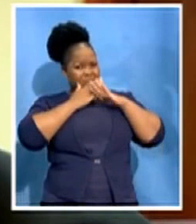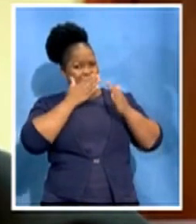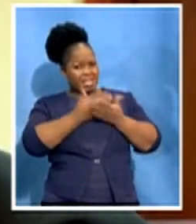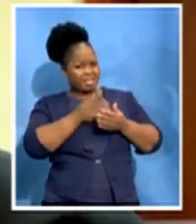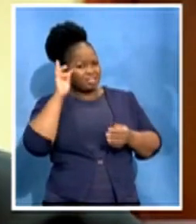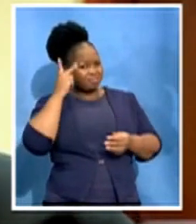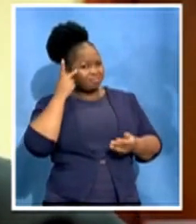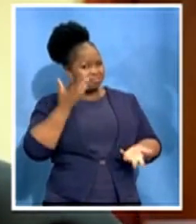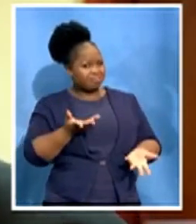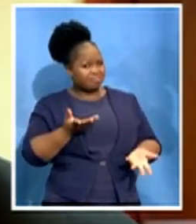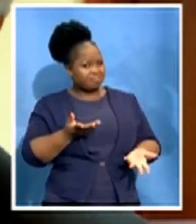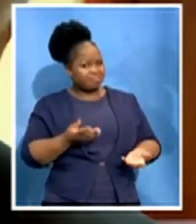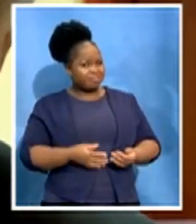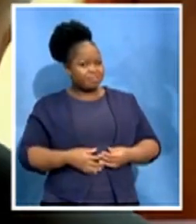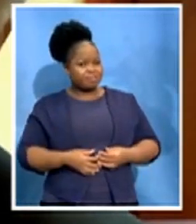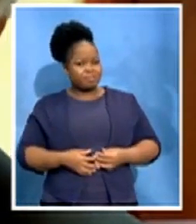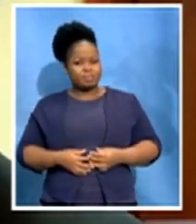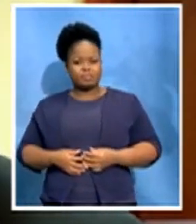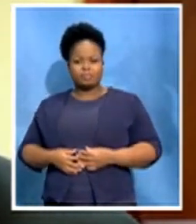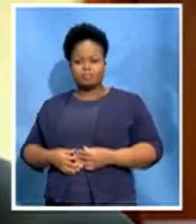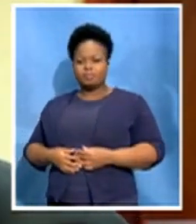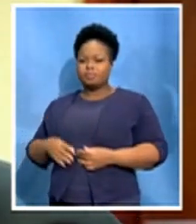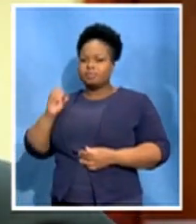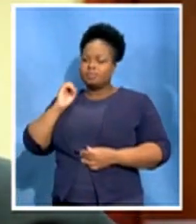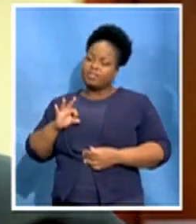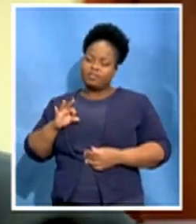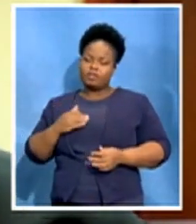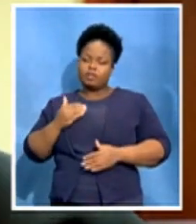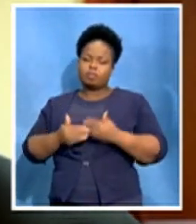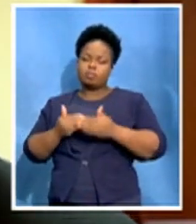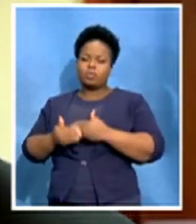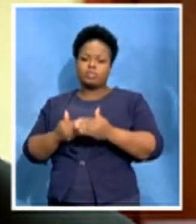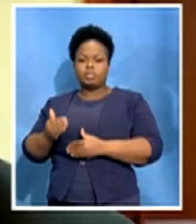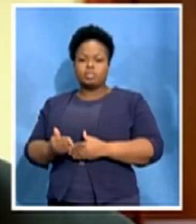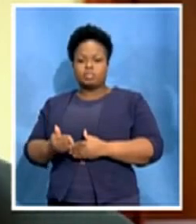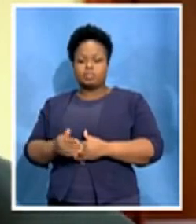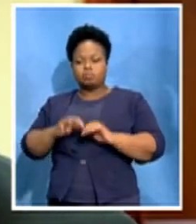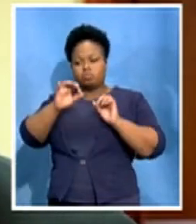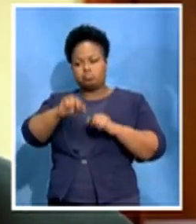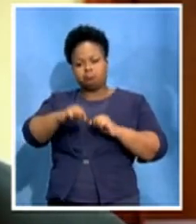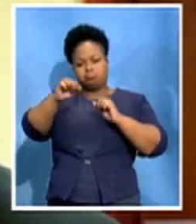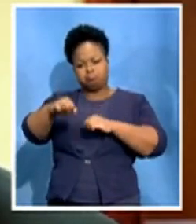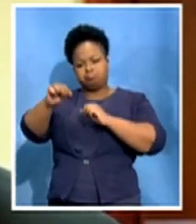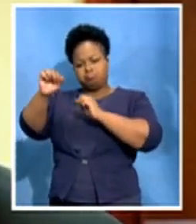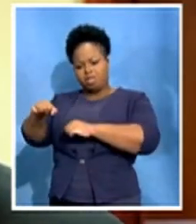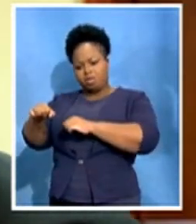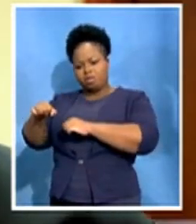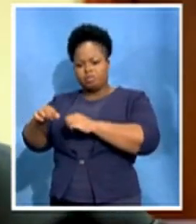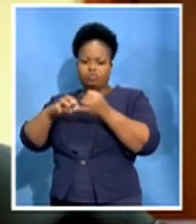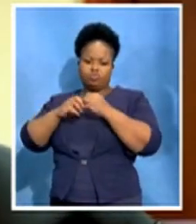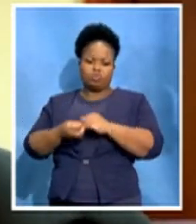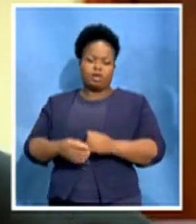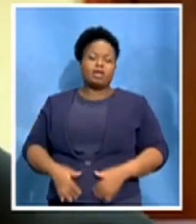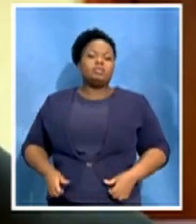process is going to be a consensus-seeking process and it is going to be an honest and sincere process,